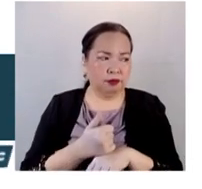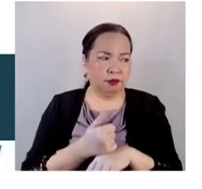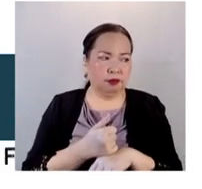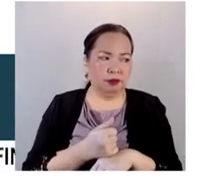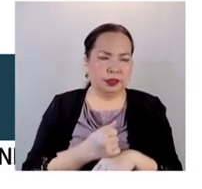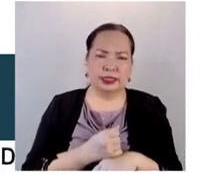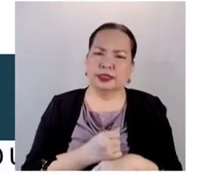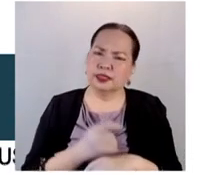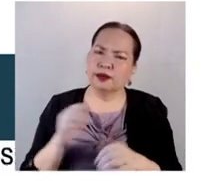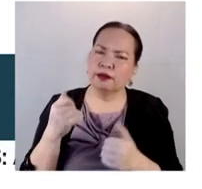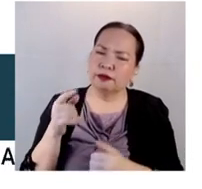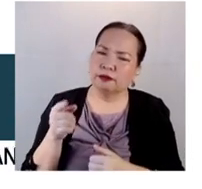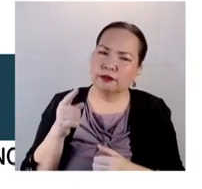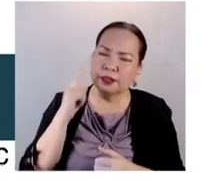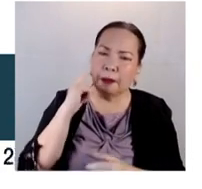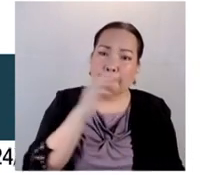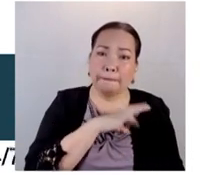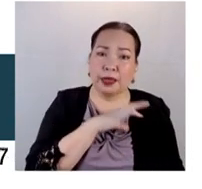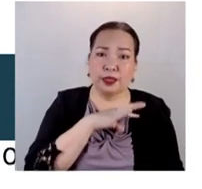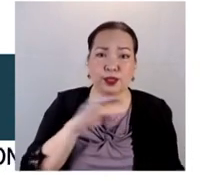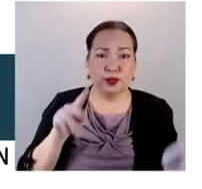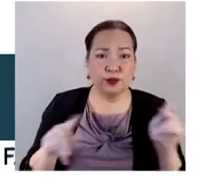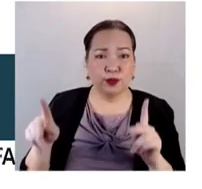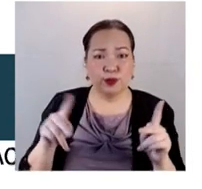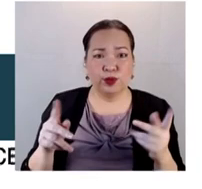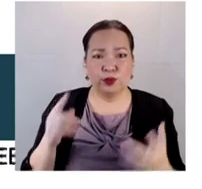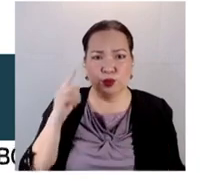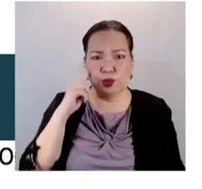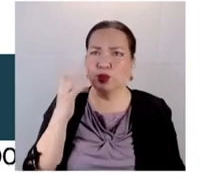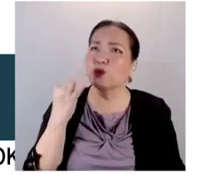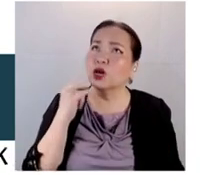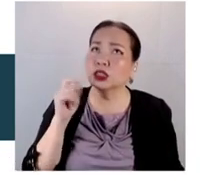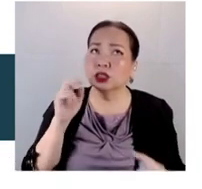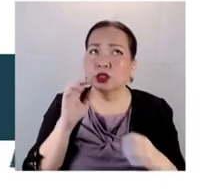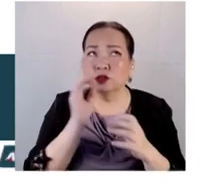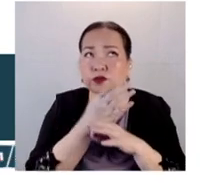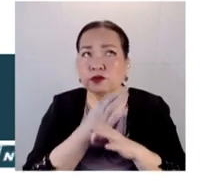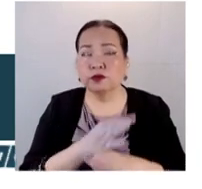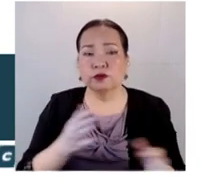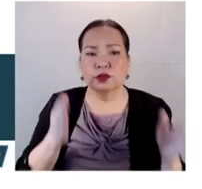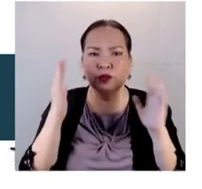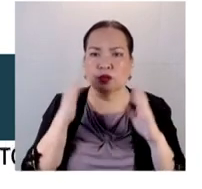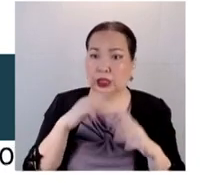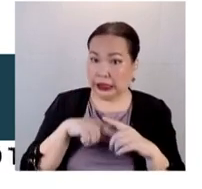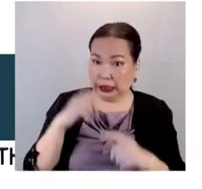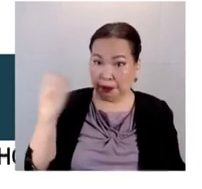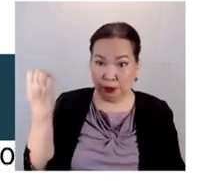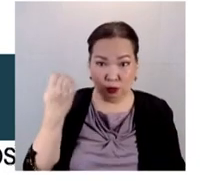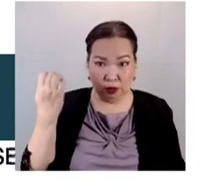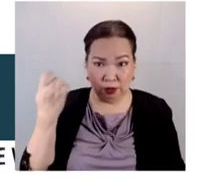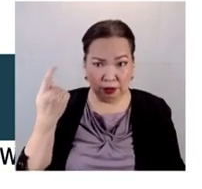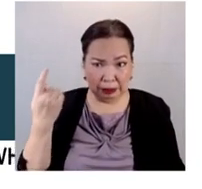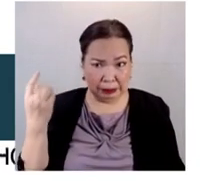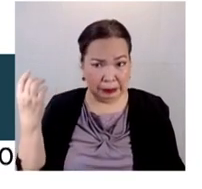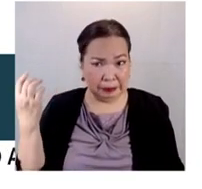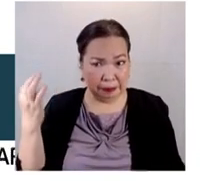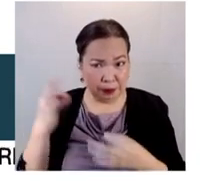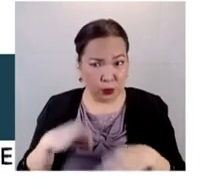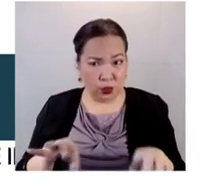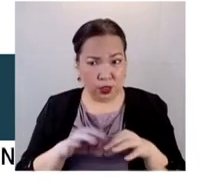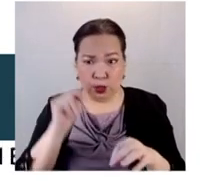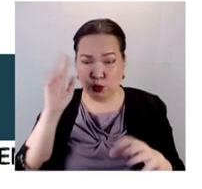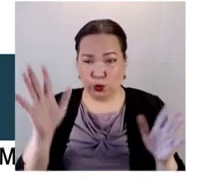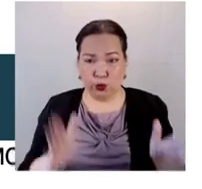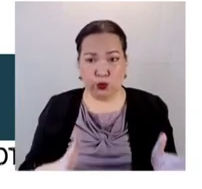this benefit the public ultimately? And why is there seemingly a sense of urgency to build this new Comelec building?